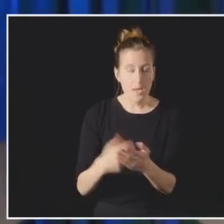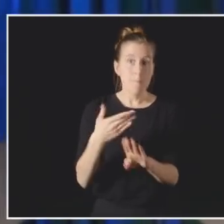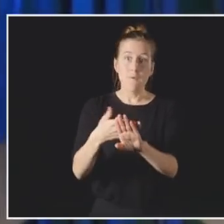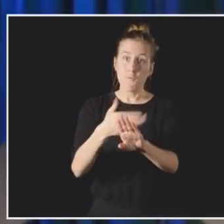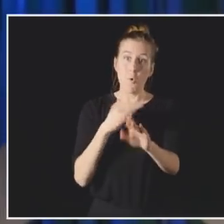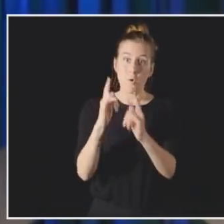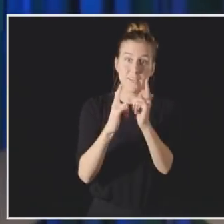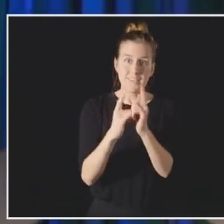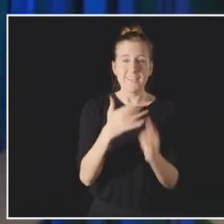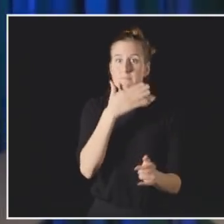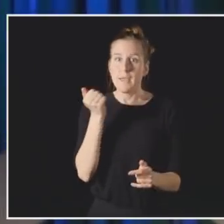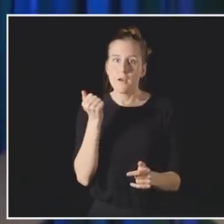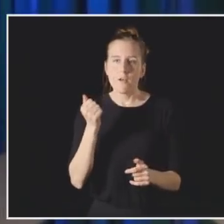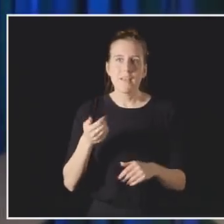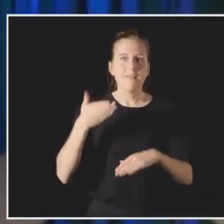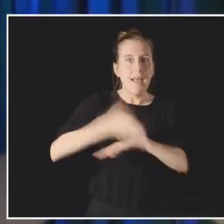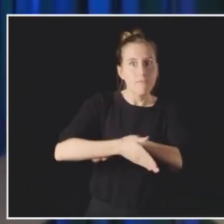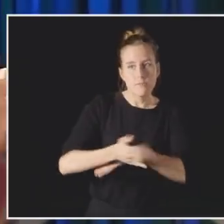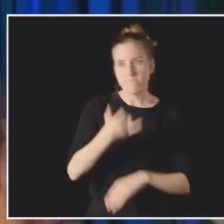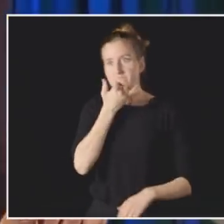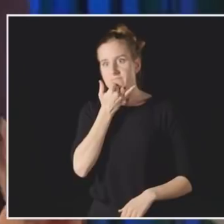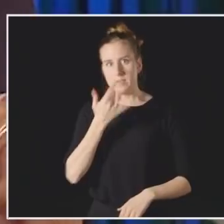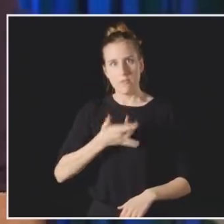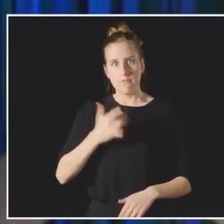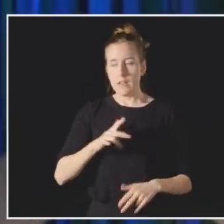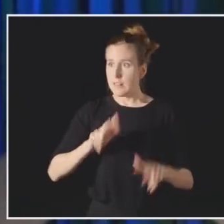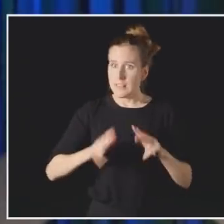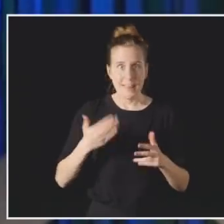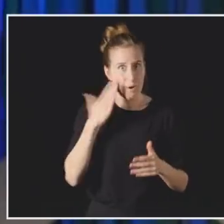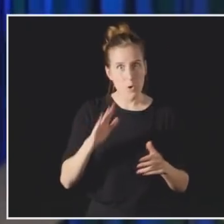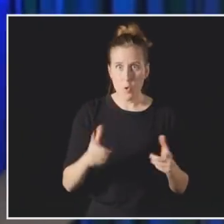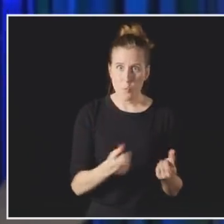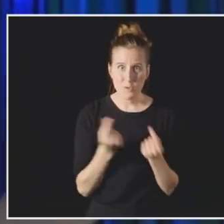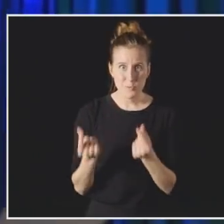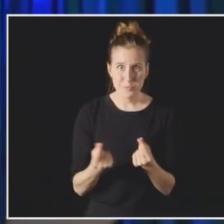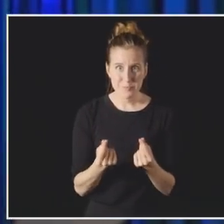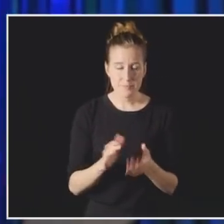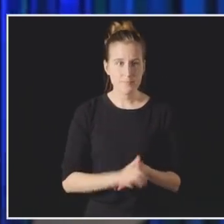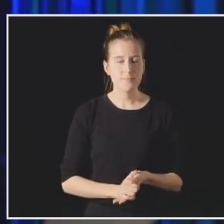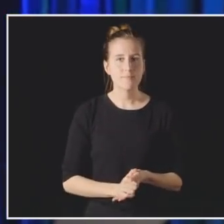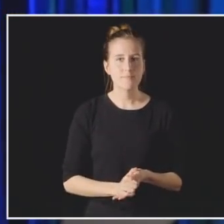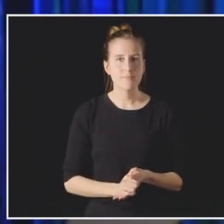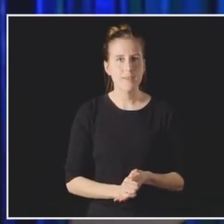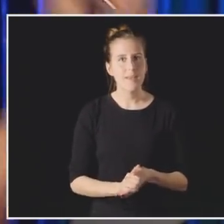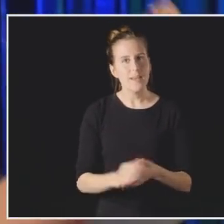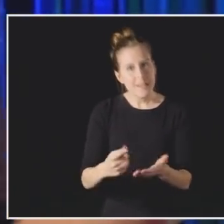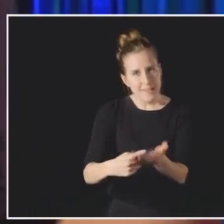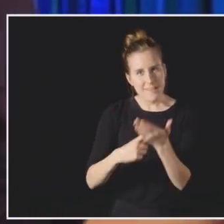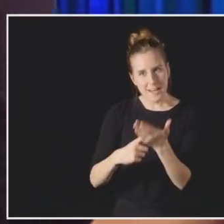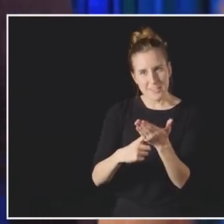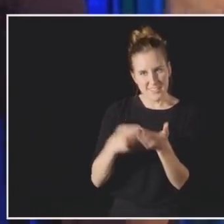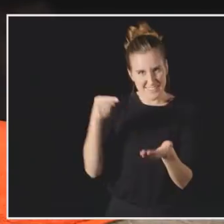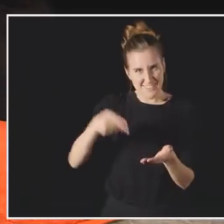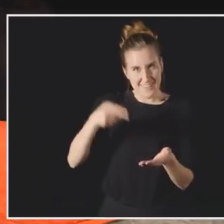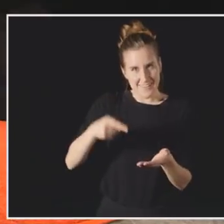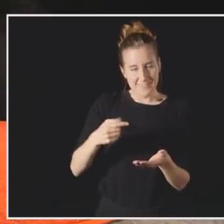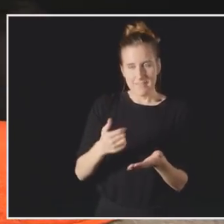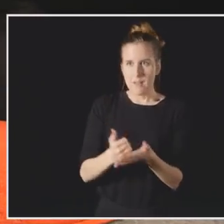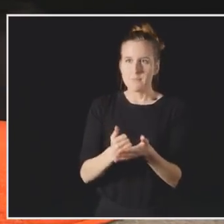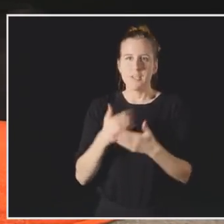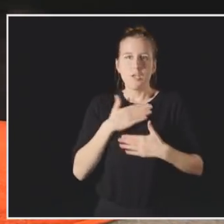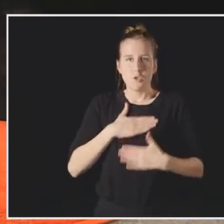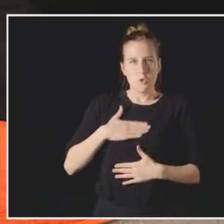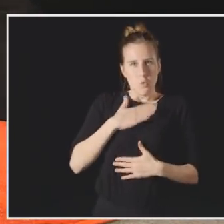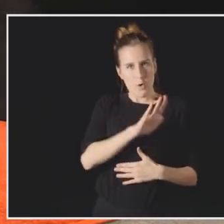Having a safer sex etiquette helps you actually enjoy what brings you pleasure without